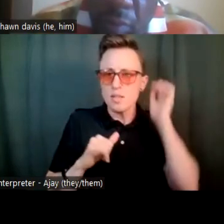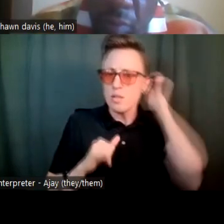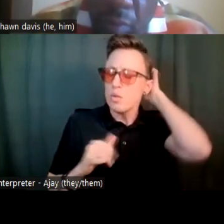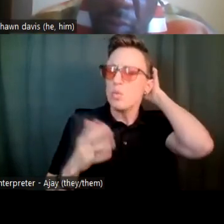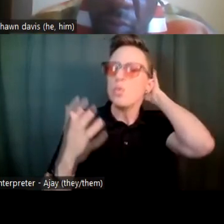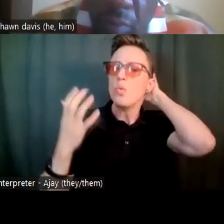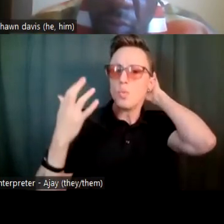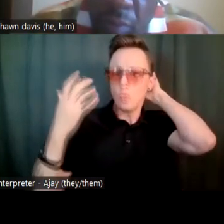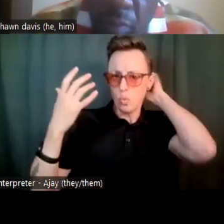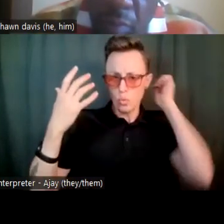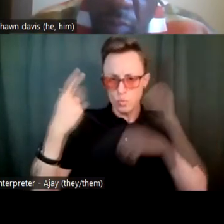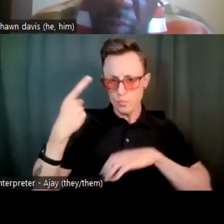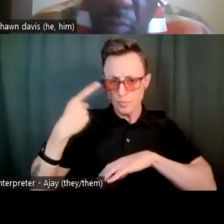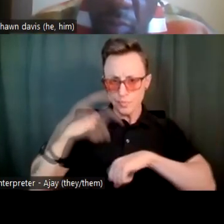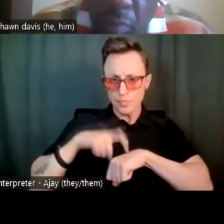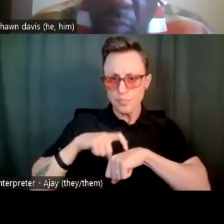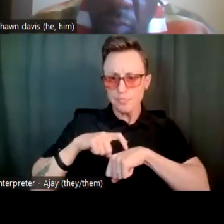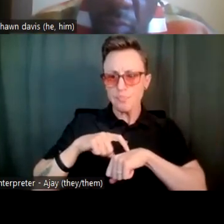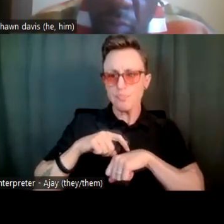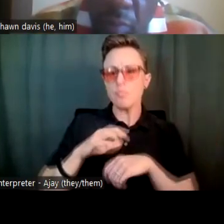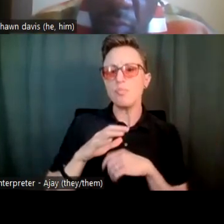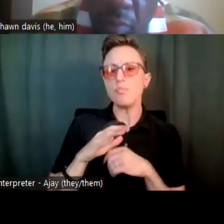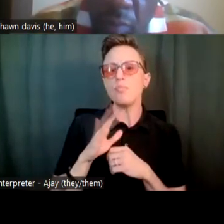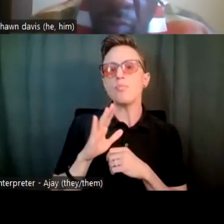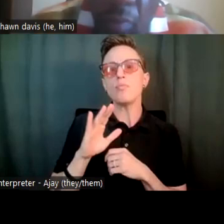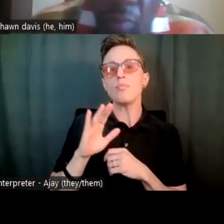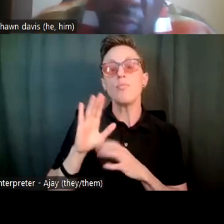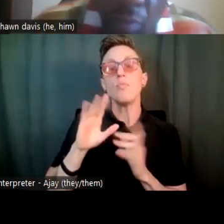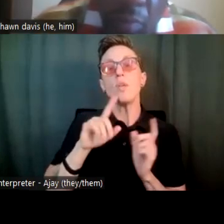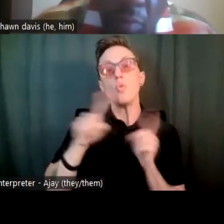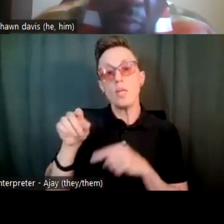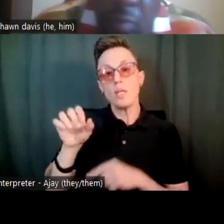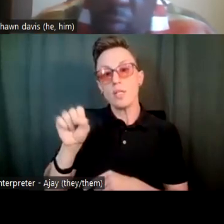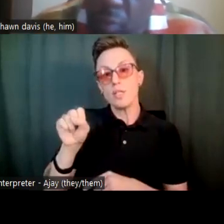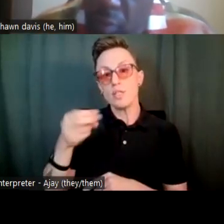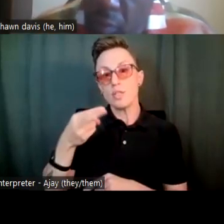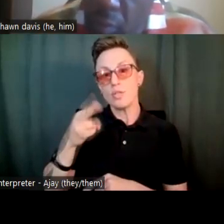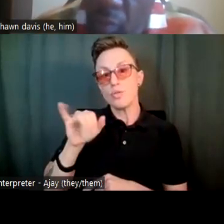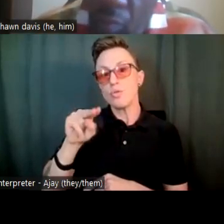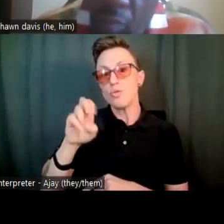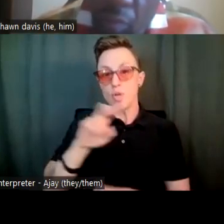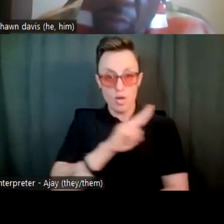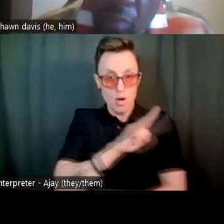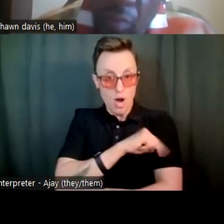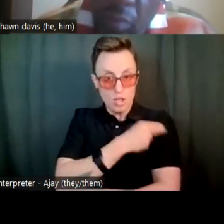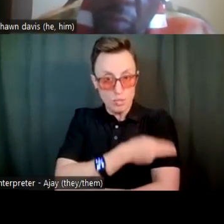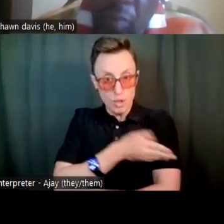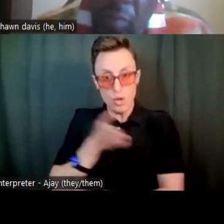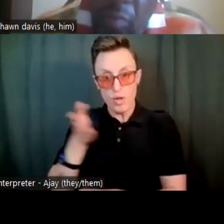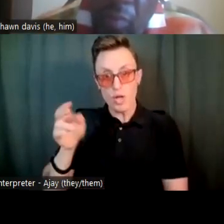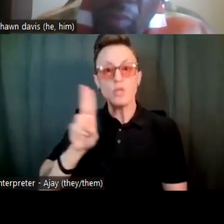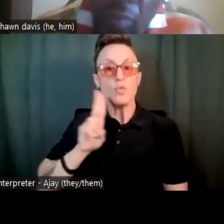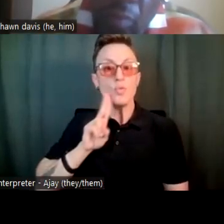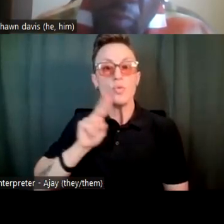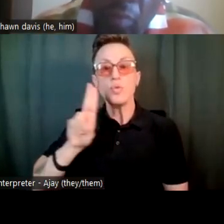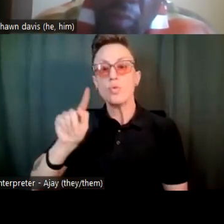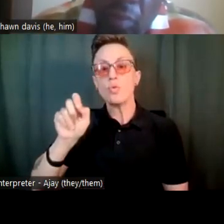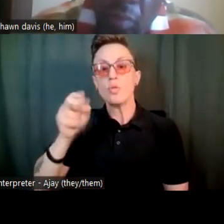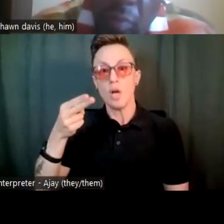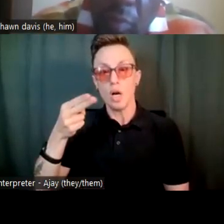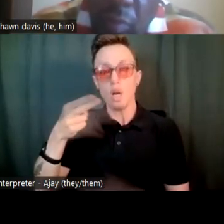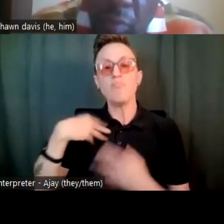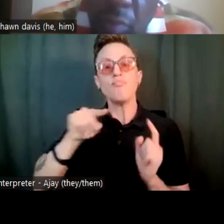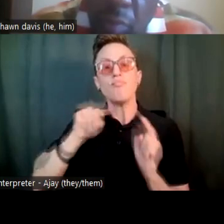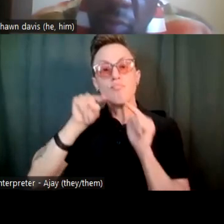to the Shrine Hospital in Utah and there